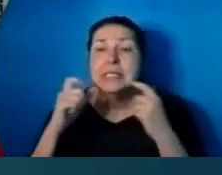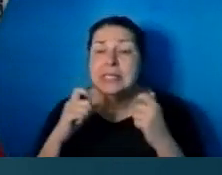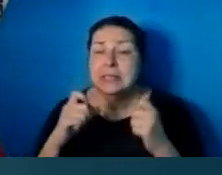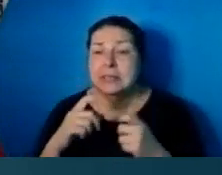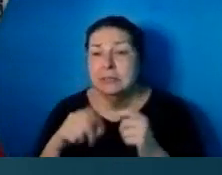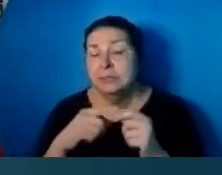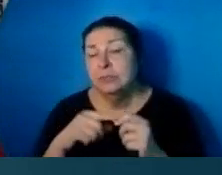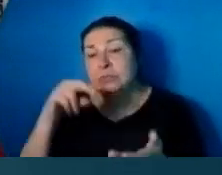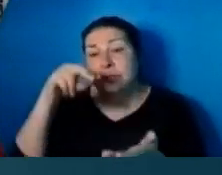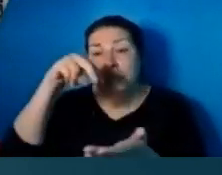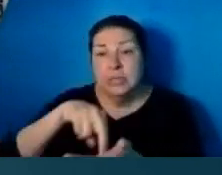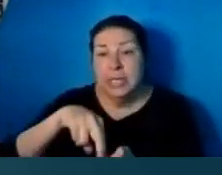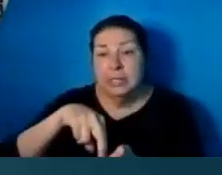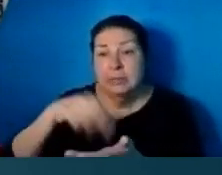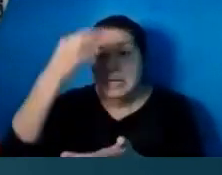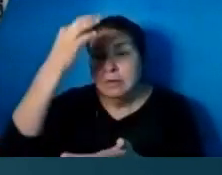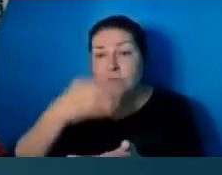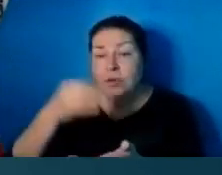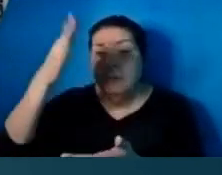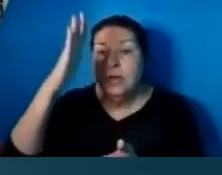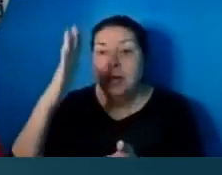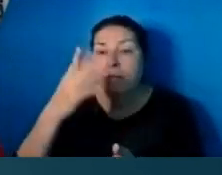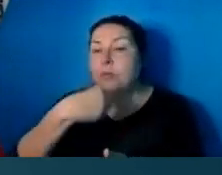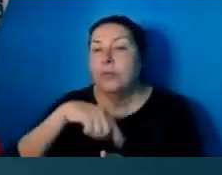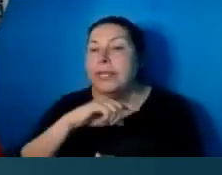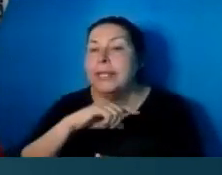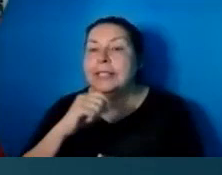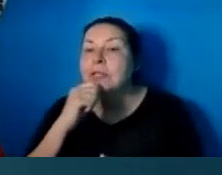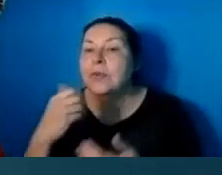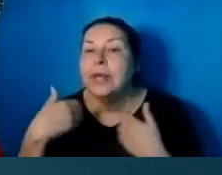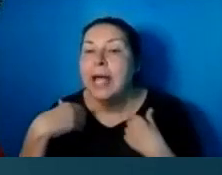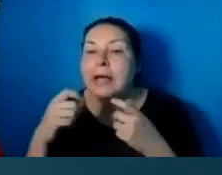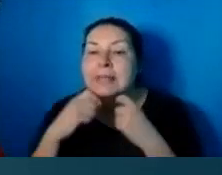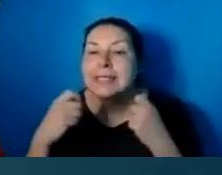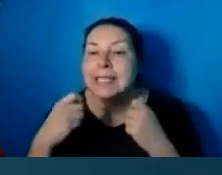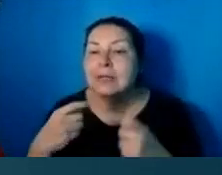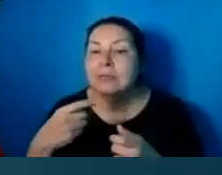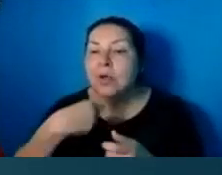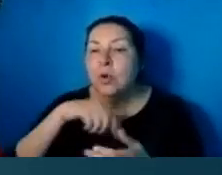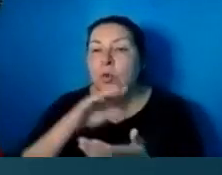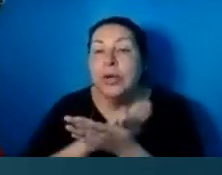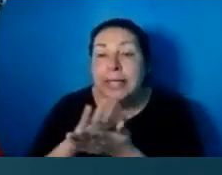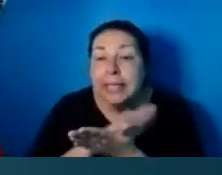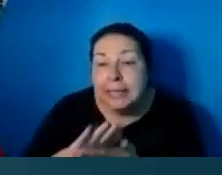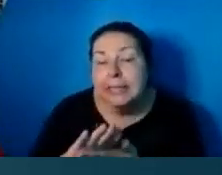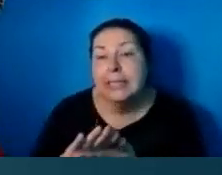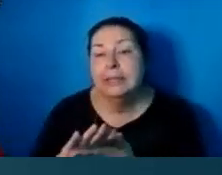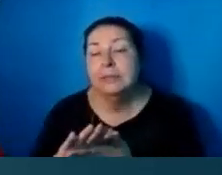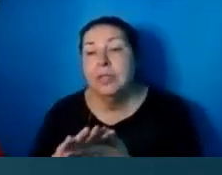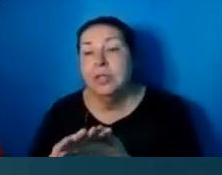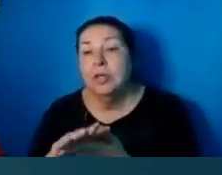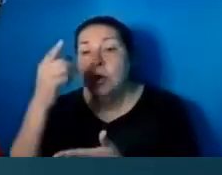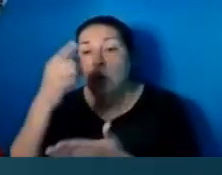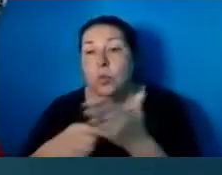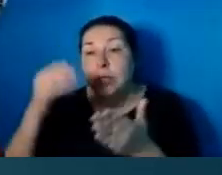stand in front of God, we no longer have sin. What God sees is a righteous